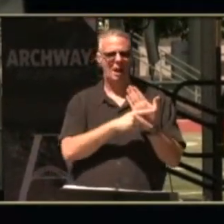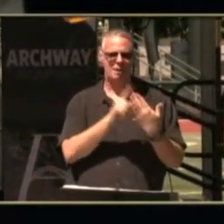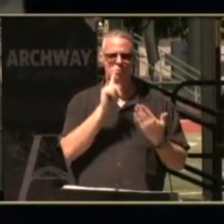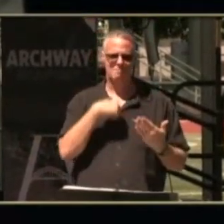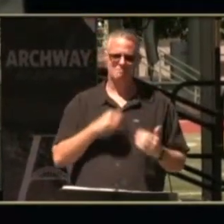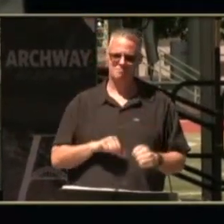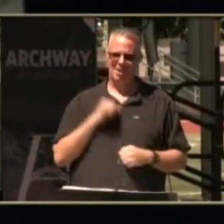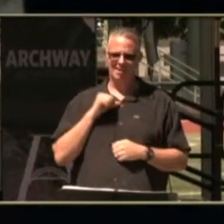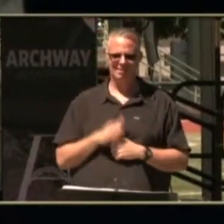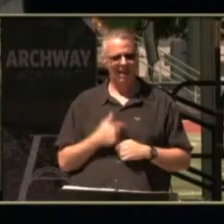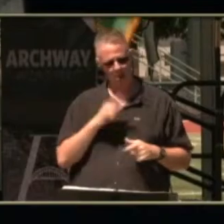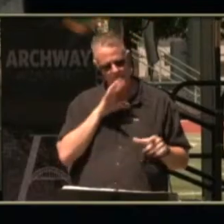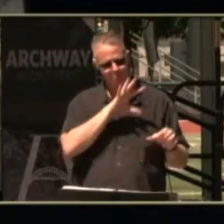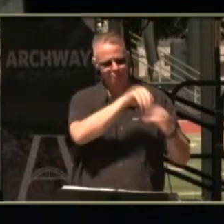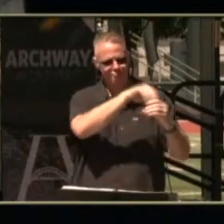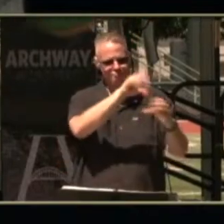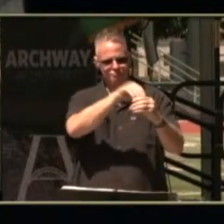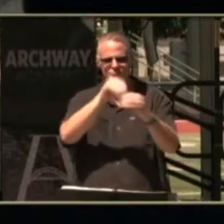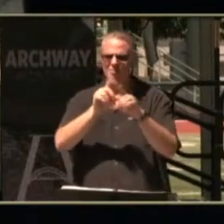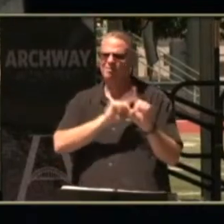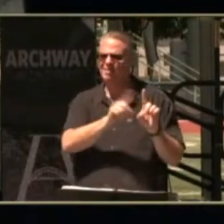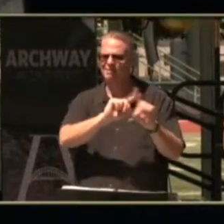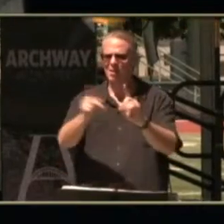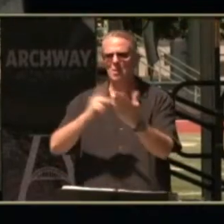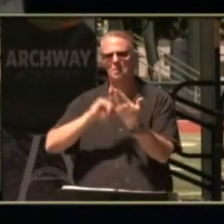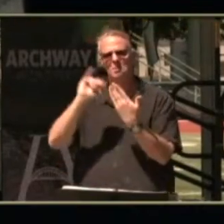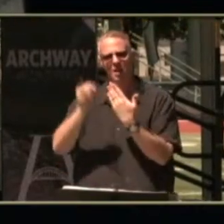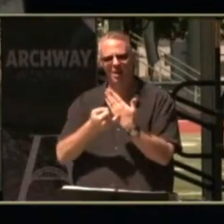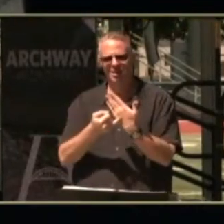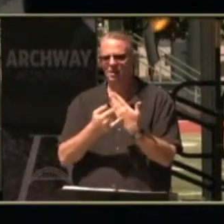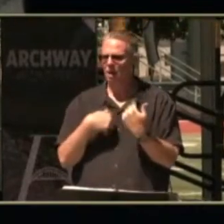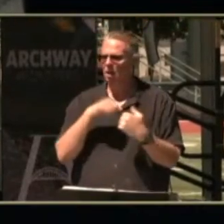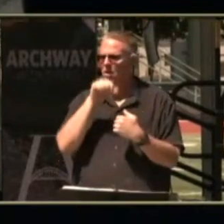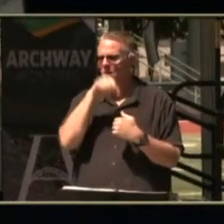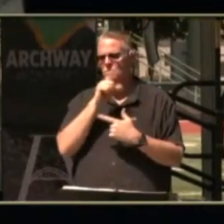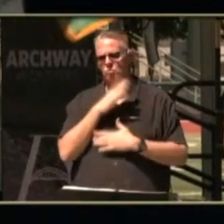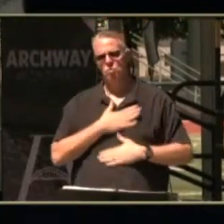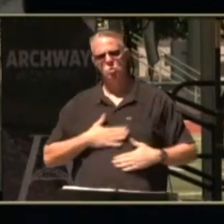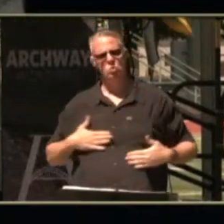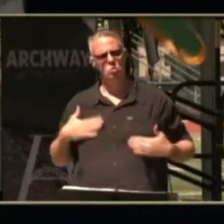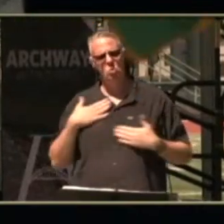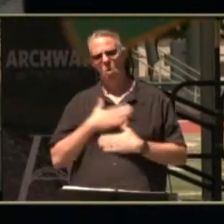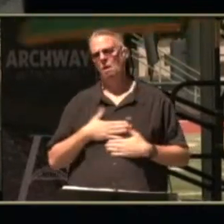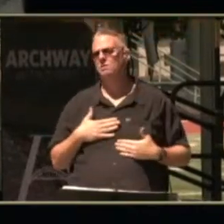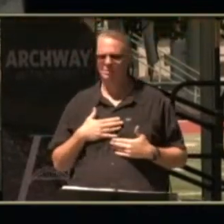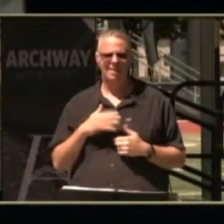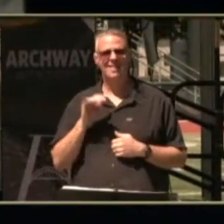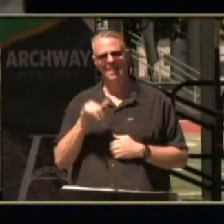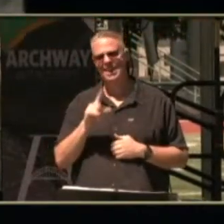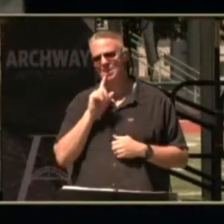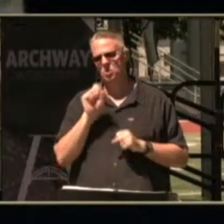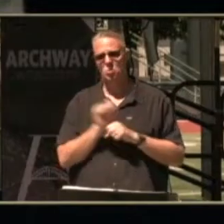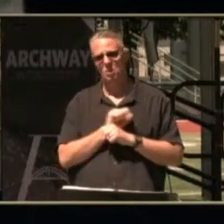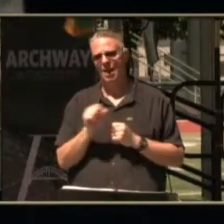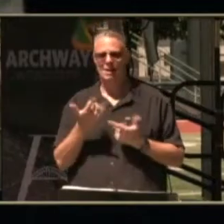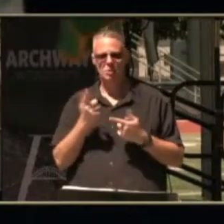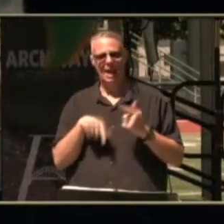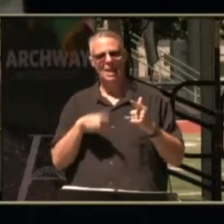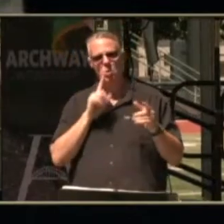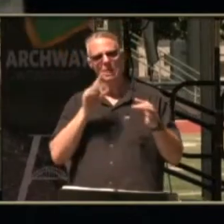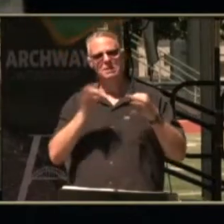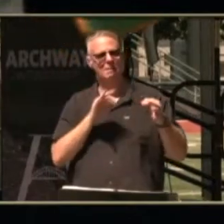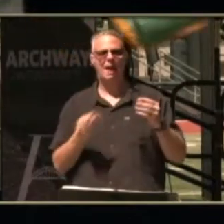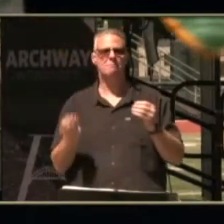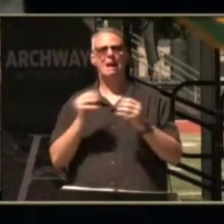i've had my fingers in a couple other projects as well and i have loved every minute of it and loving every minute is literally an understatement i would